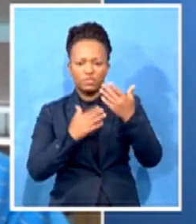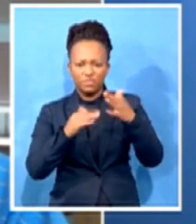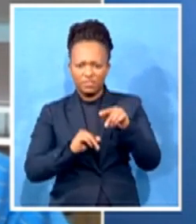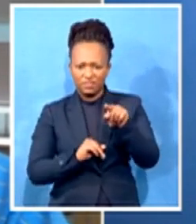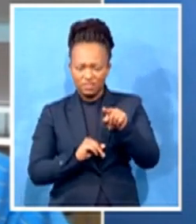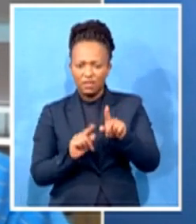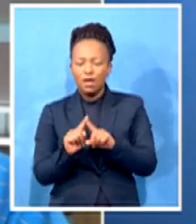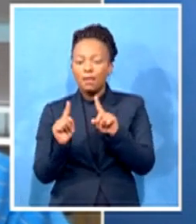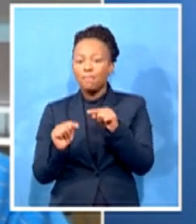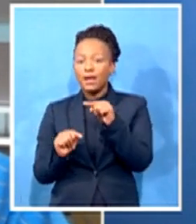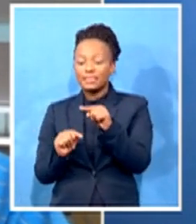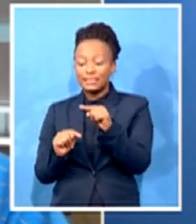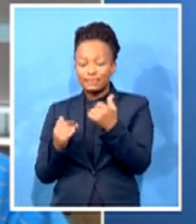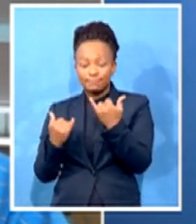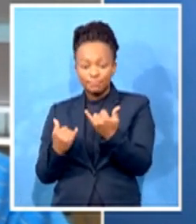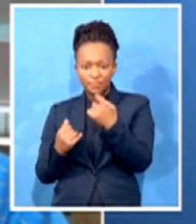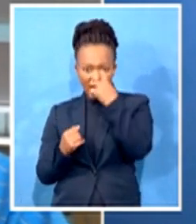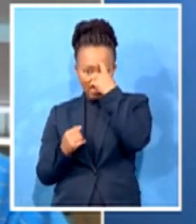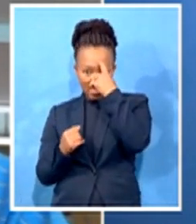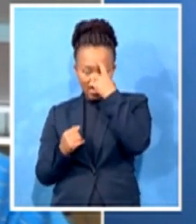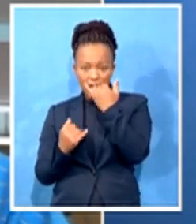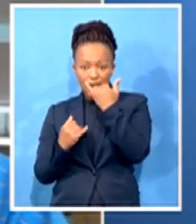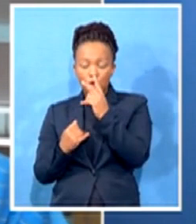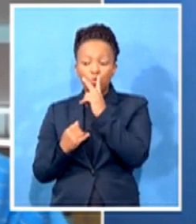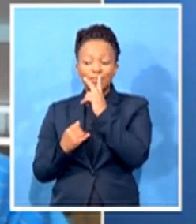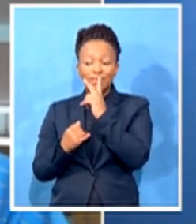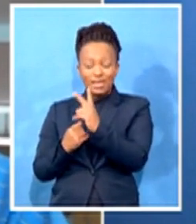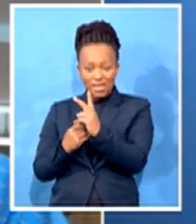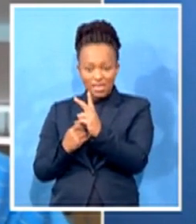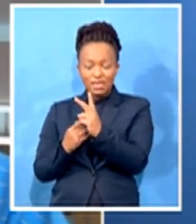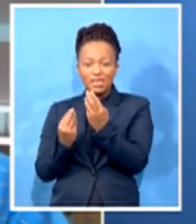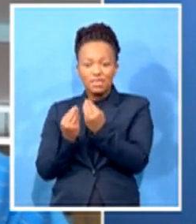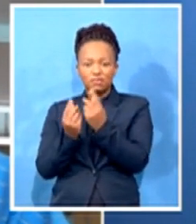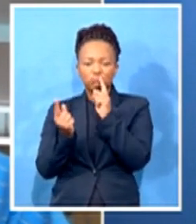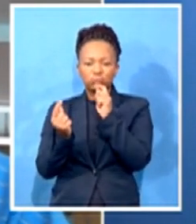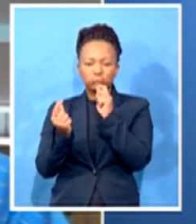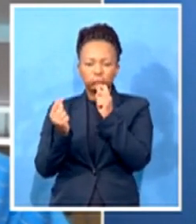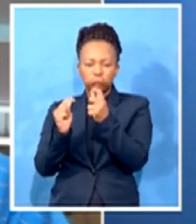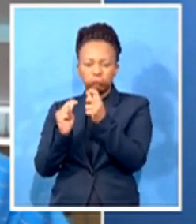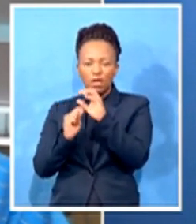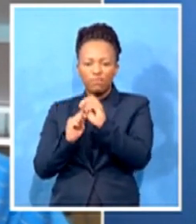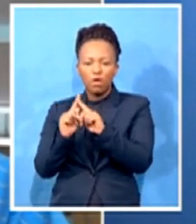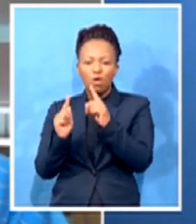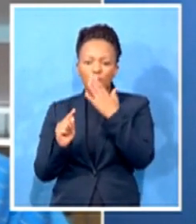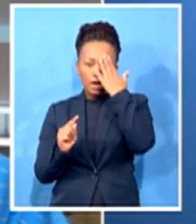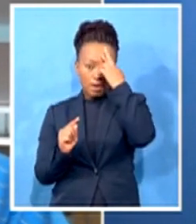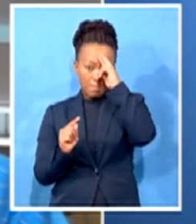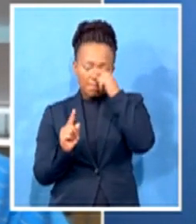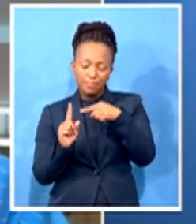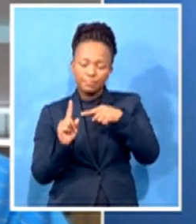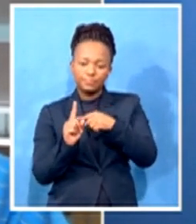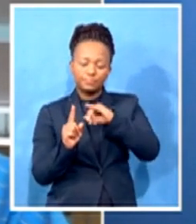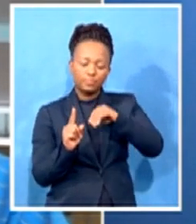think you will see at the margin some erosion, further erosion. But bear in mind that Joe Biden has to win by a fairly large majority to